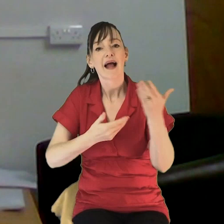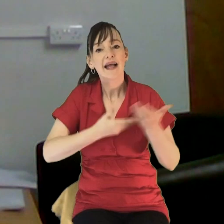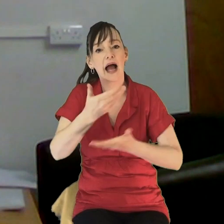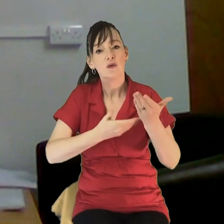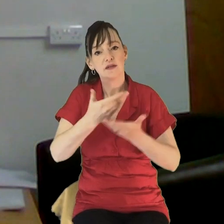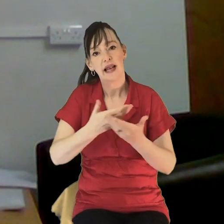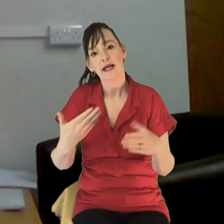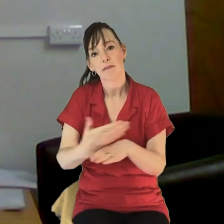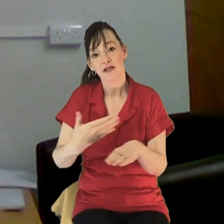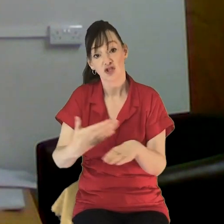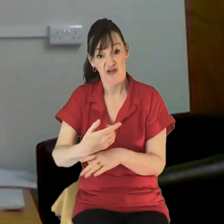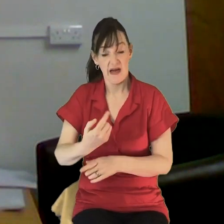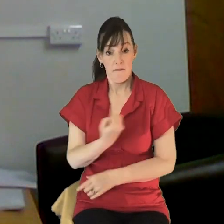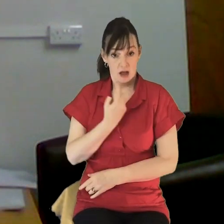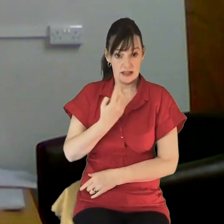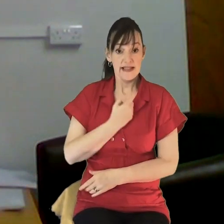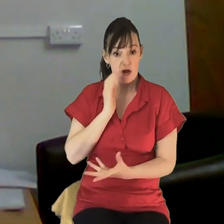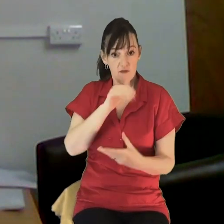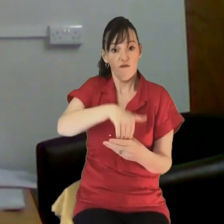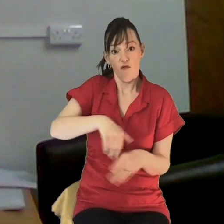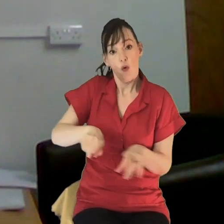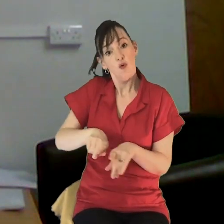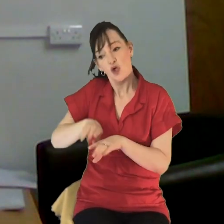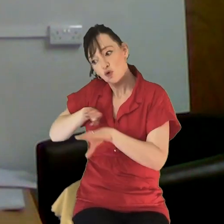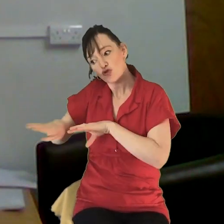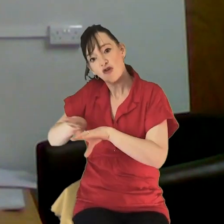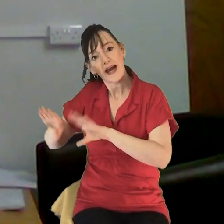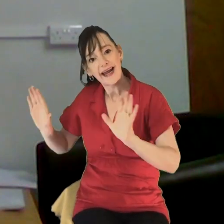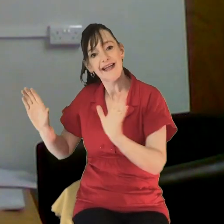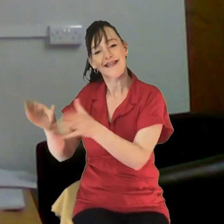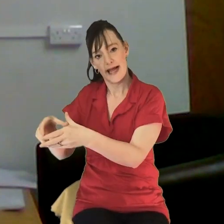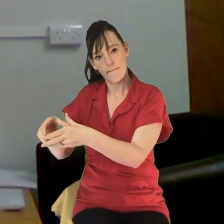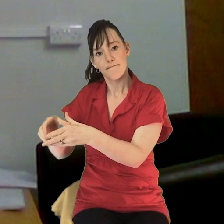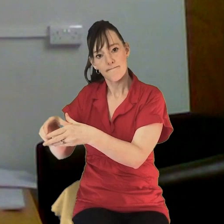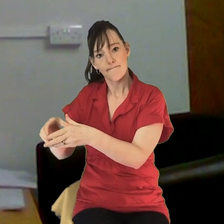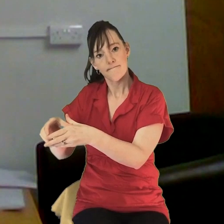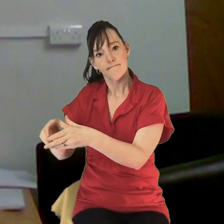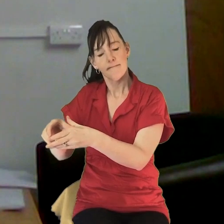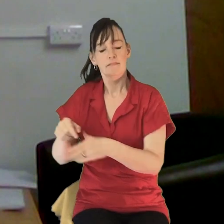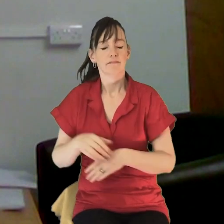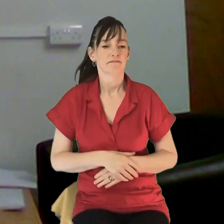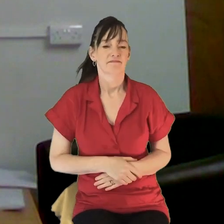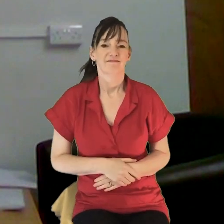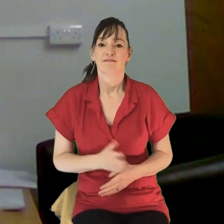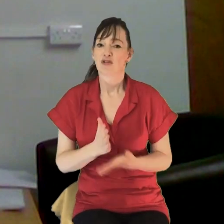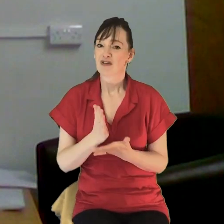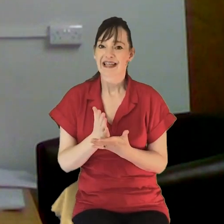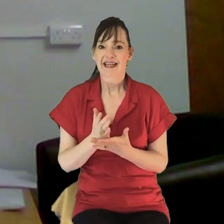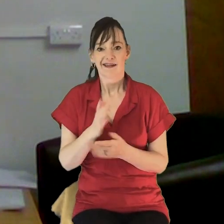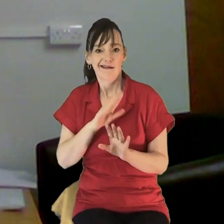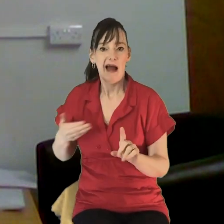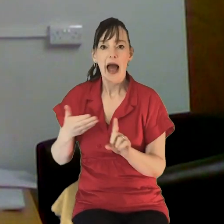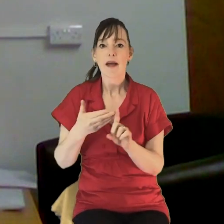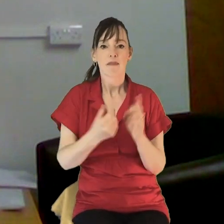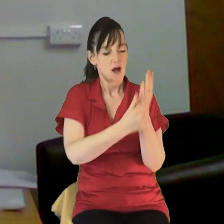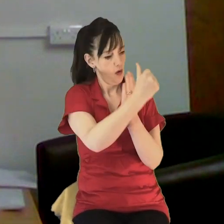trying to train up a team of others who are good at that, too. Simply, it's just the business of trying to connect the truths of